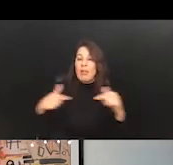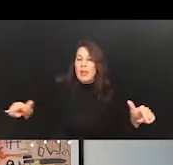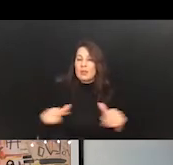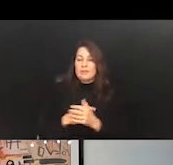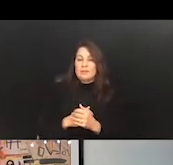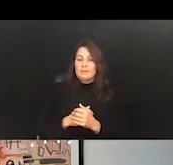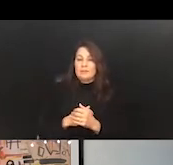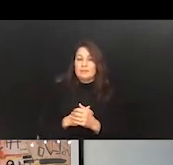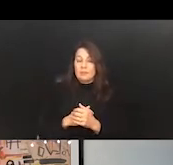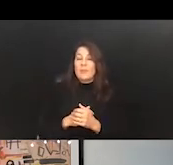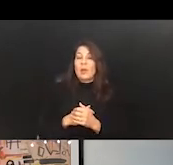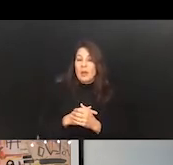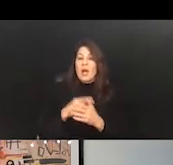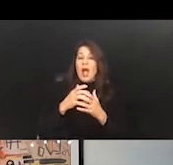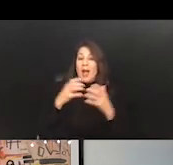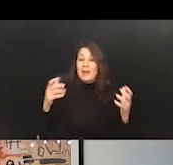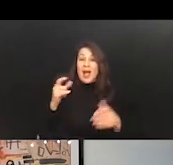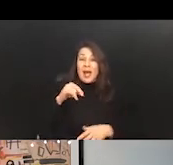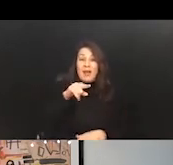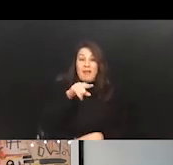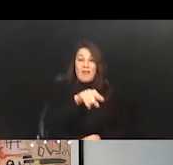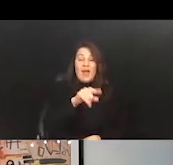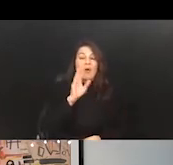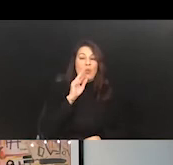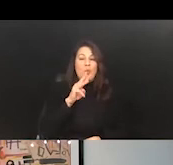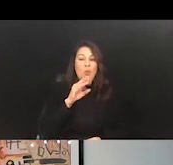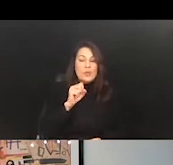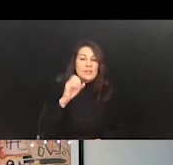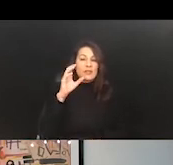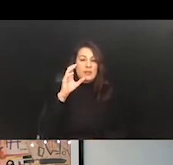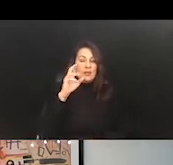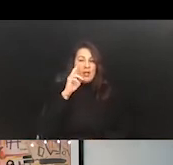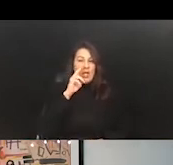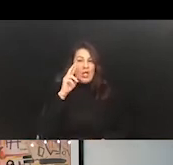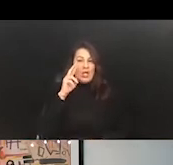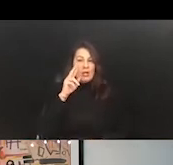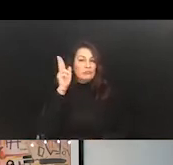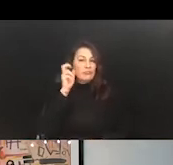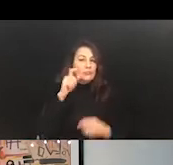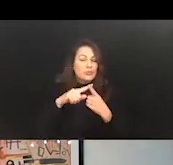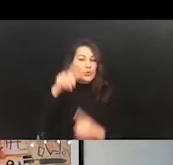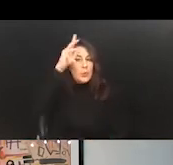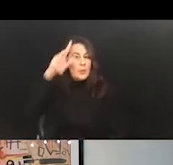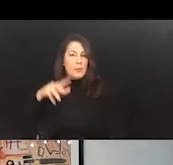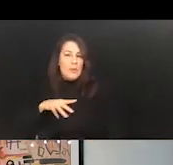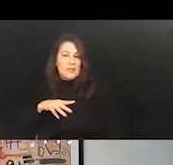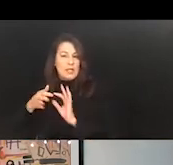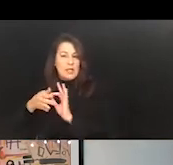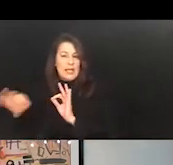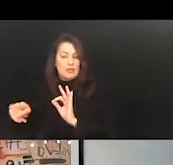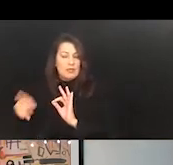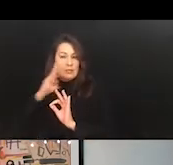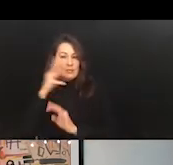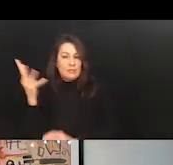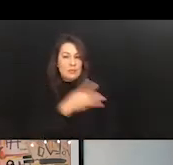a lot of this was looking at masculine language usage and women were getting pushed to the side. So you can, again,